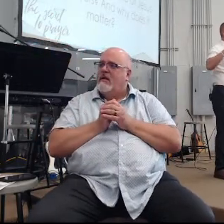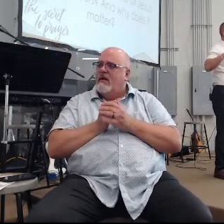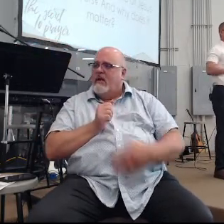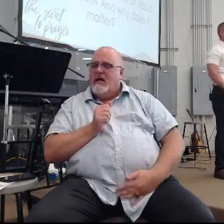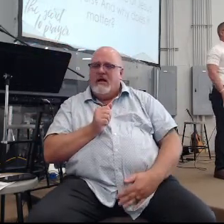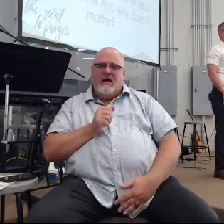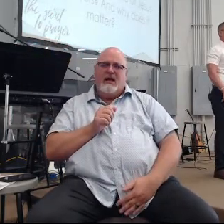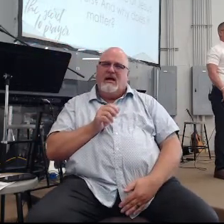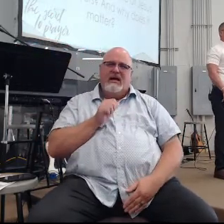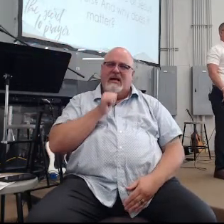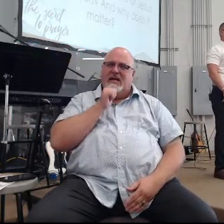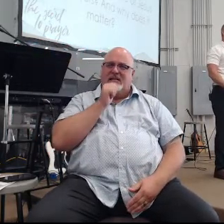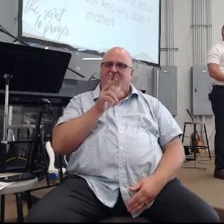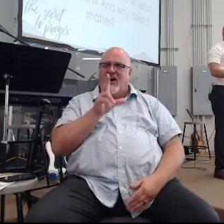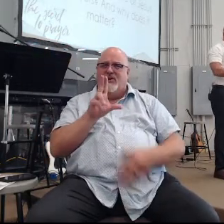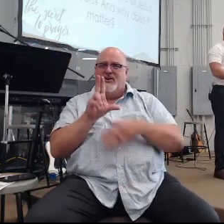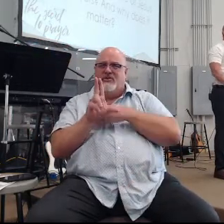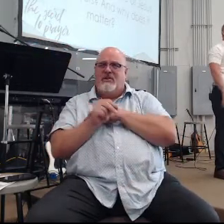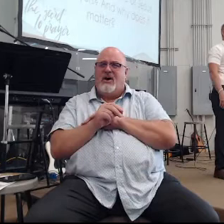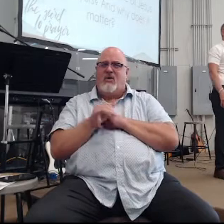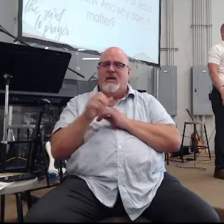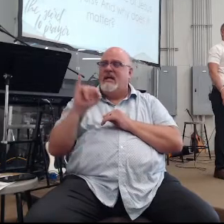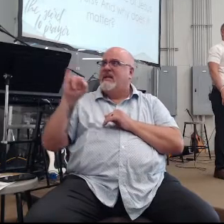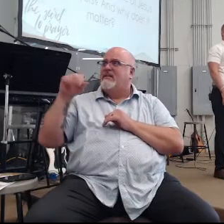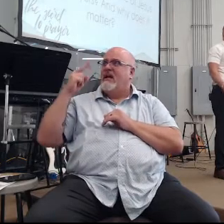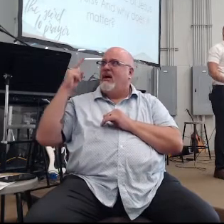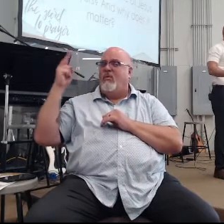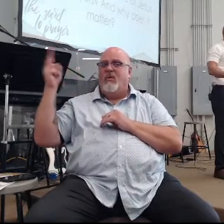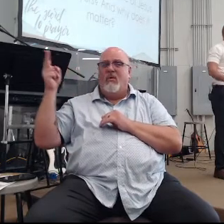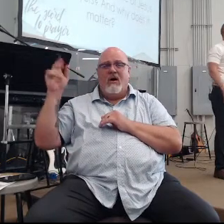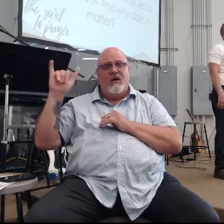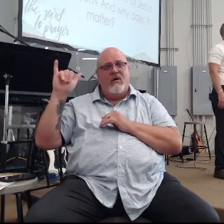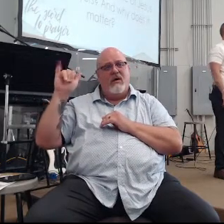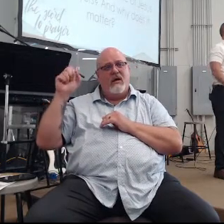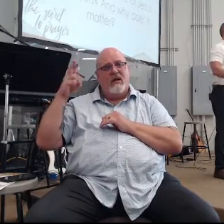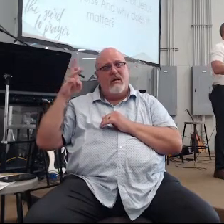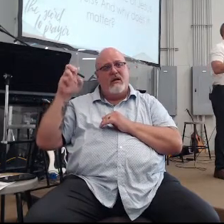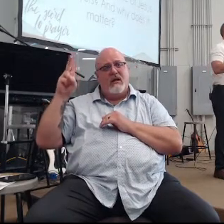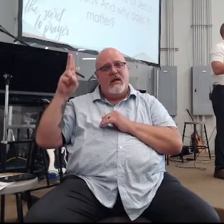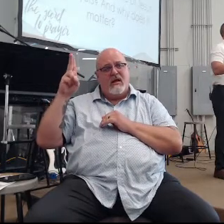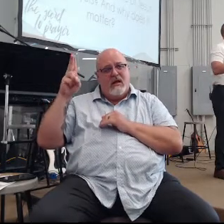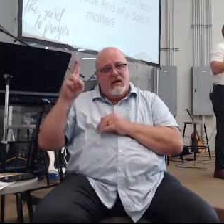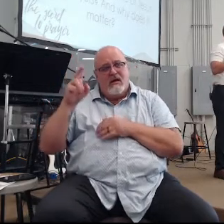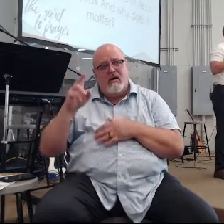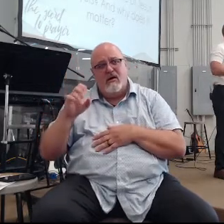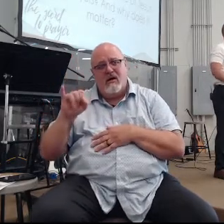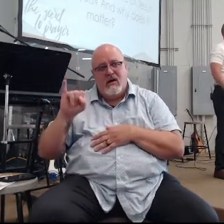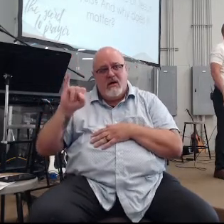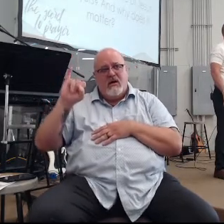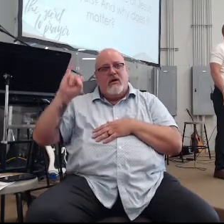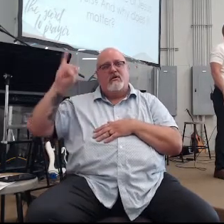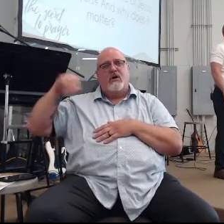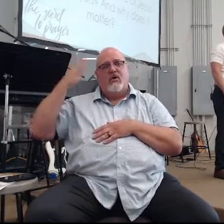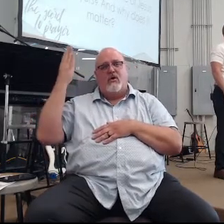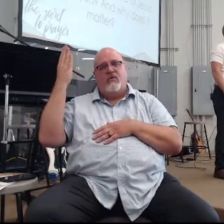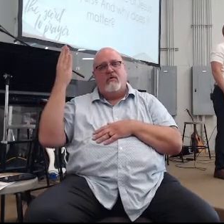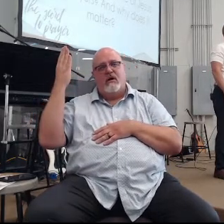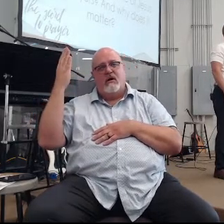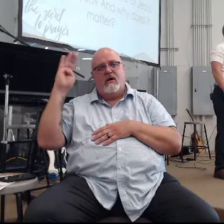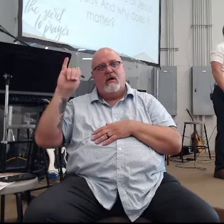yeah not no he is Yahweh he is Lord they won't even speak his name